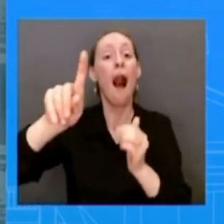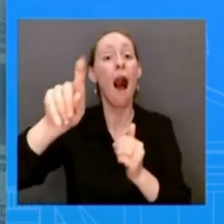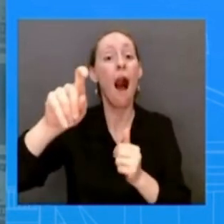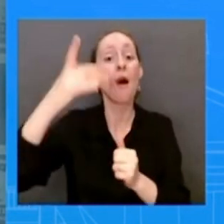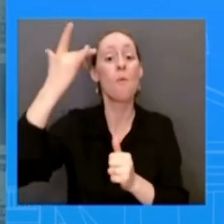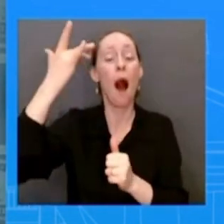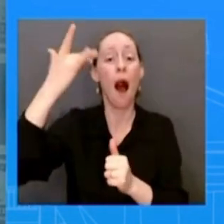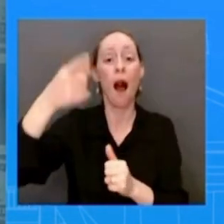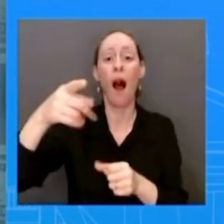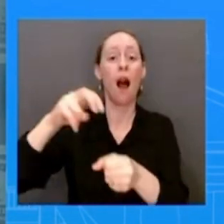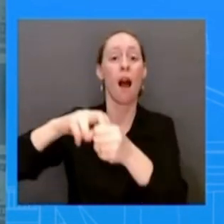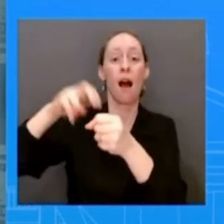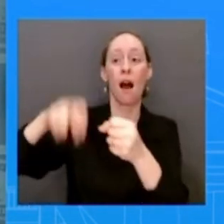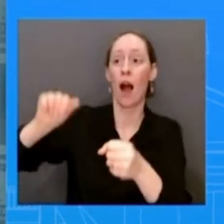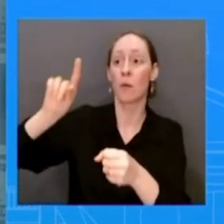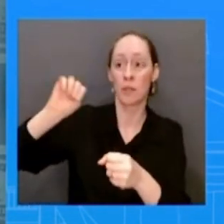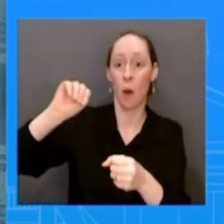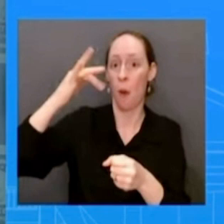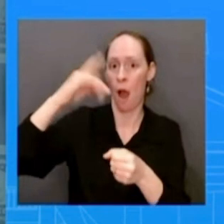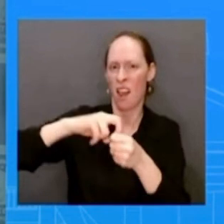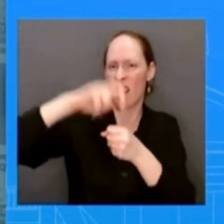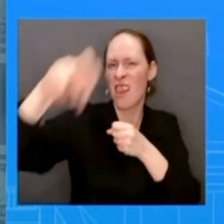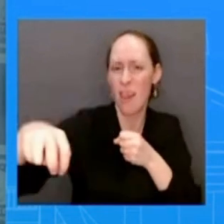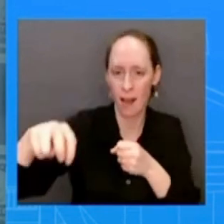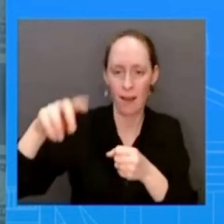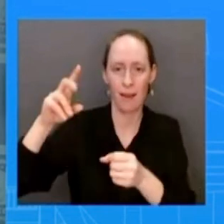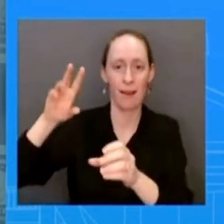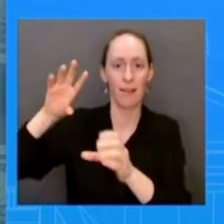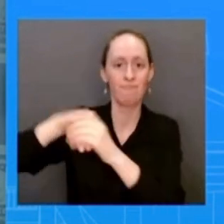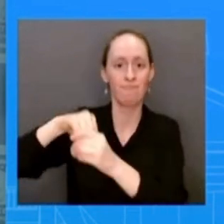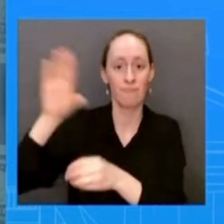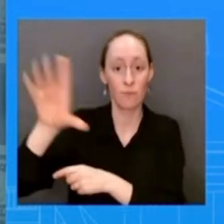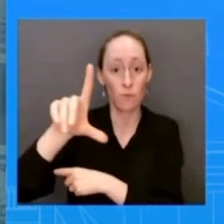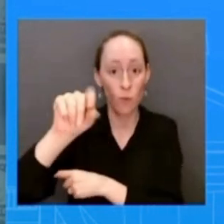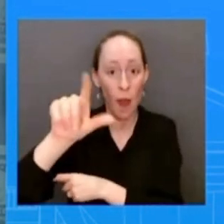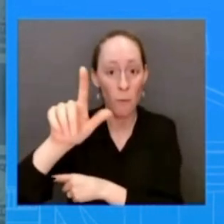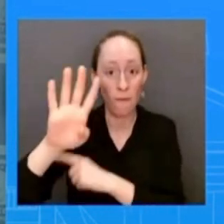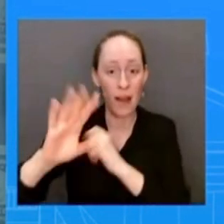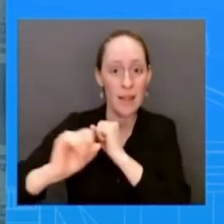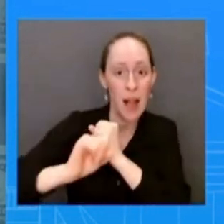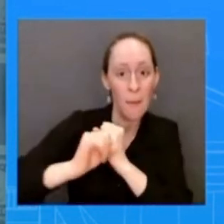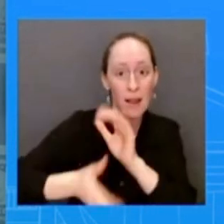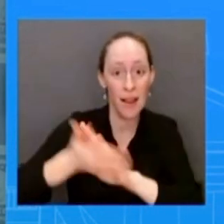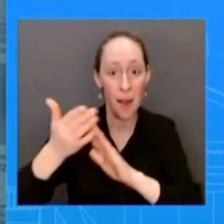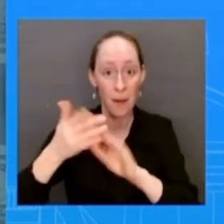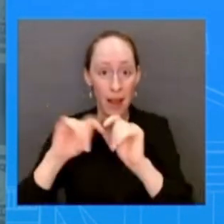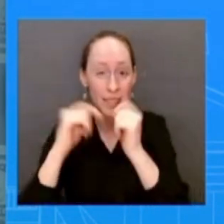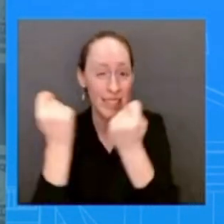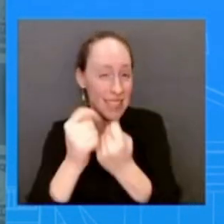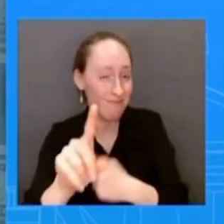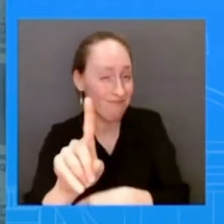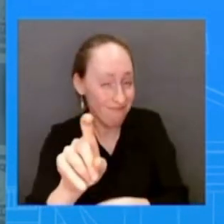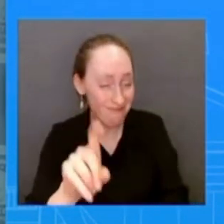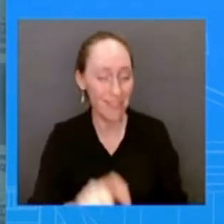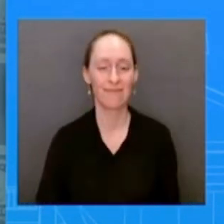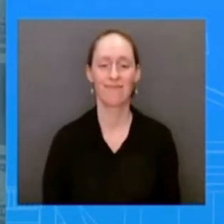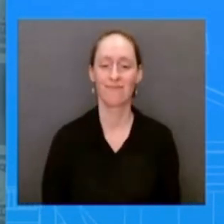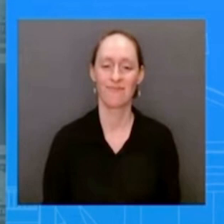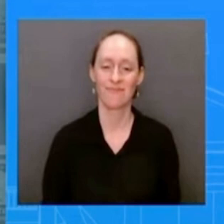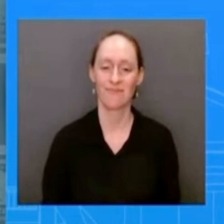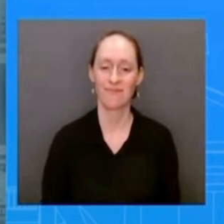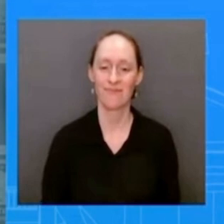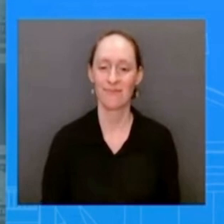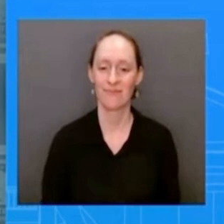some uh some words about remy remy is a is a good friend i have gotten to know her very well over the past three years